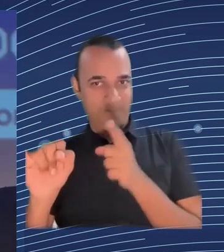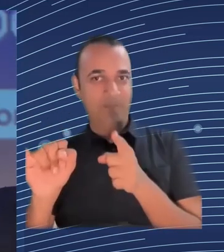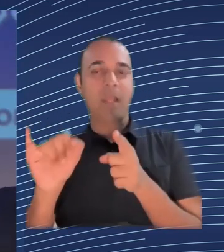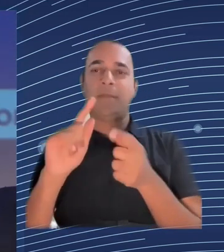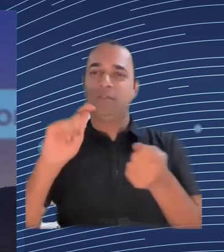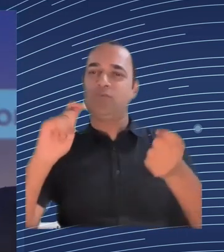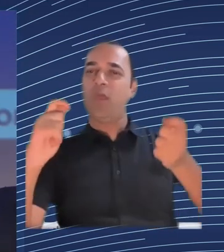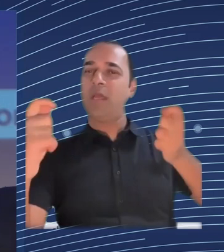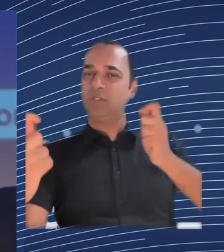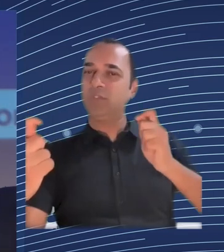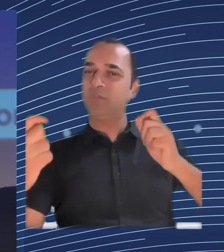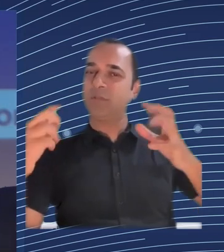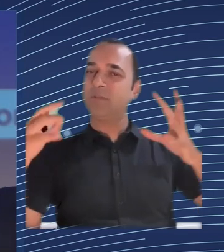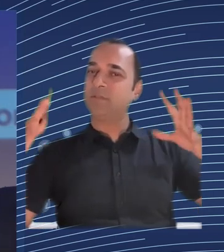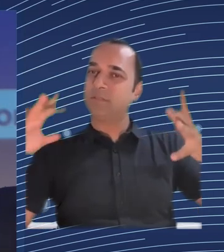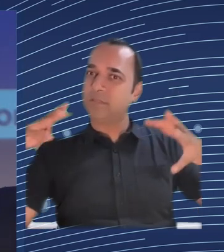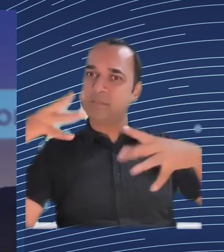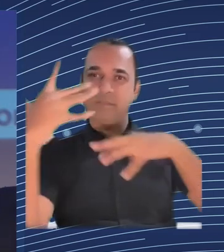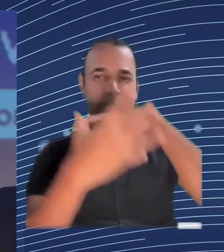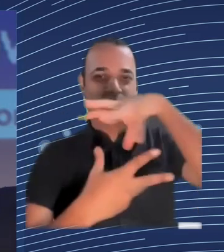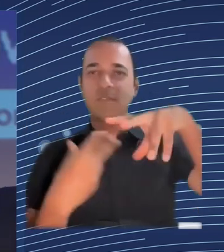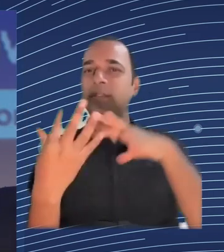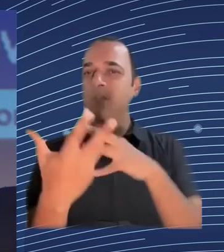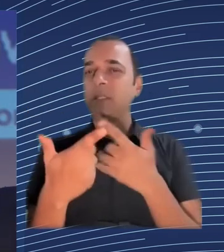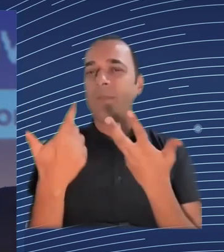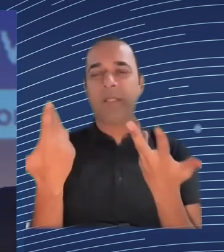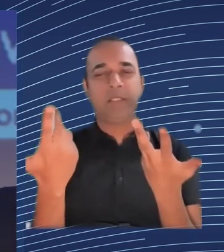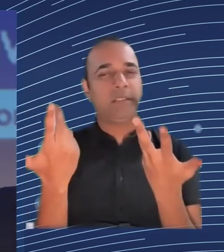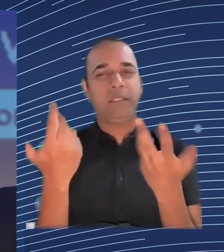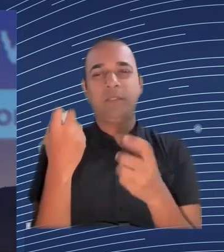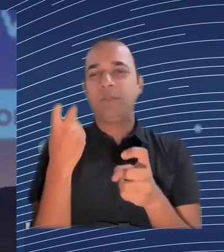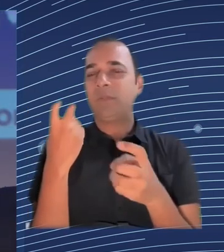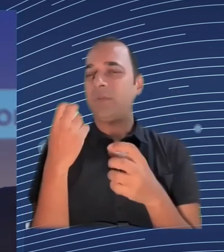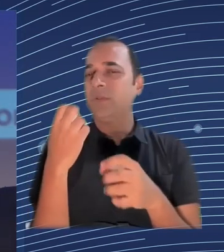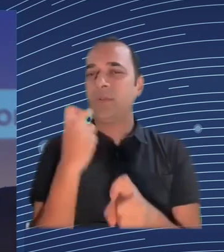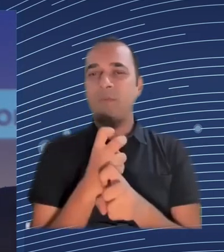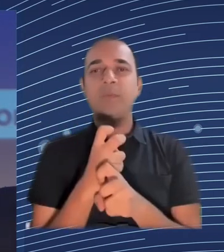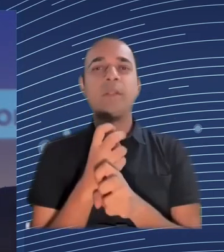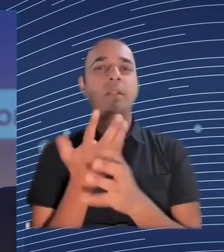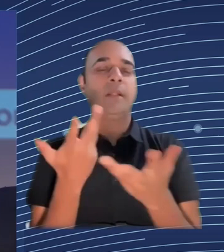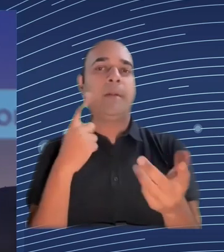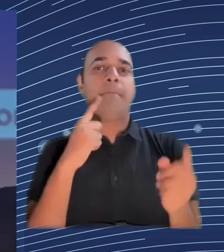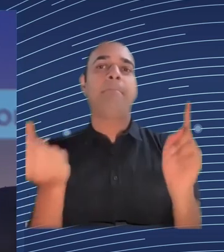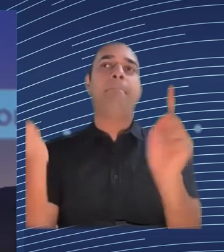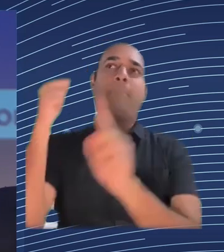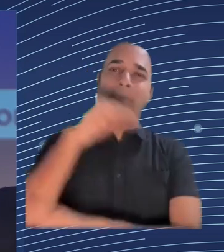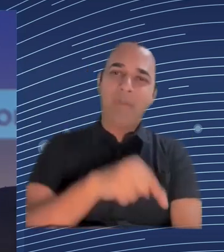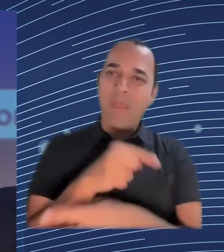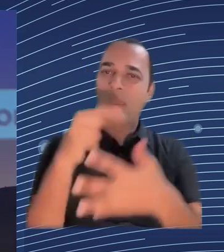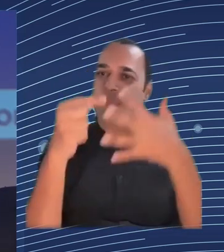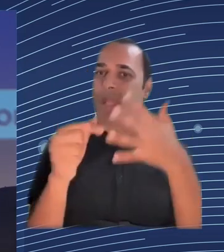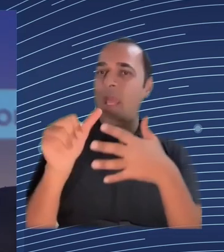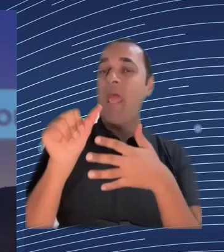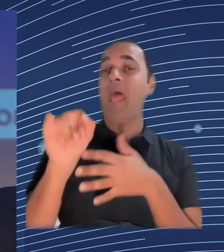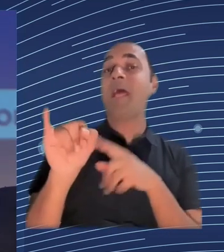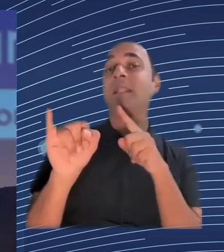I think we have to ensure that individual organisations who use AI are accountable for that use and I think